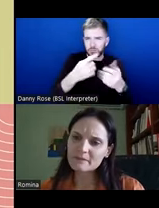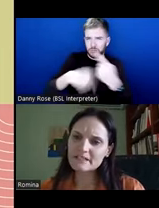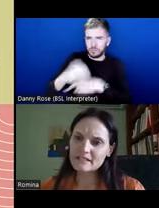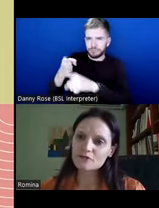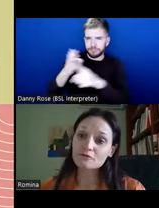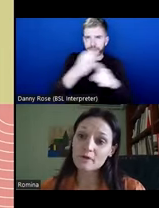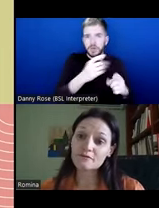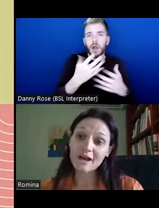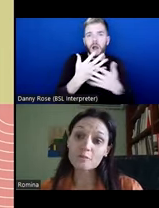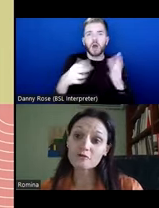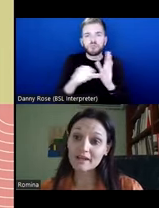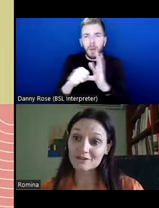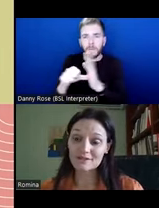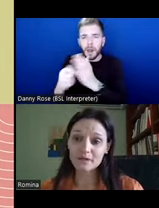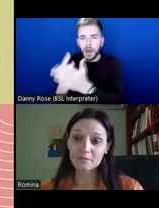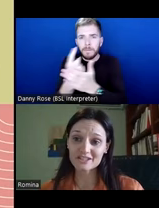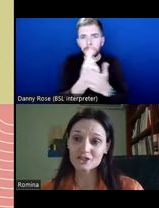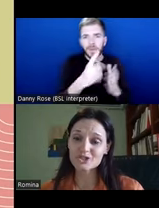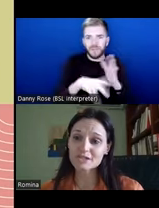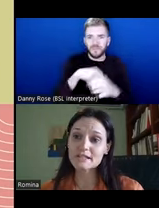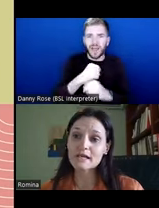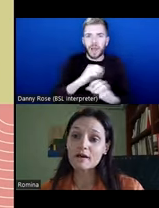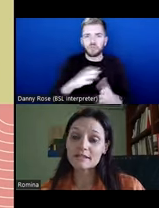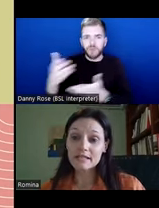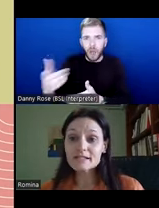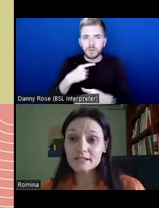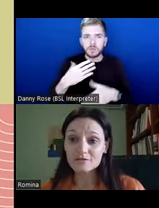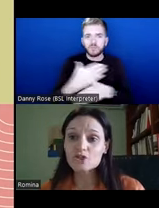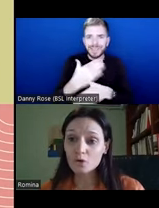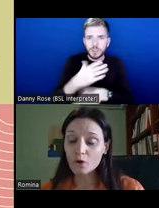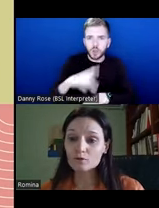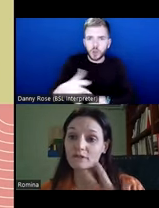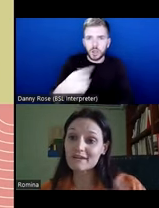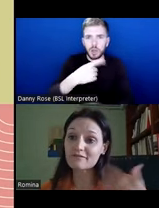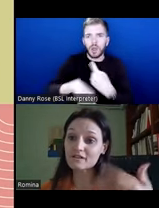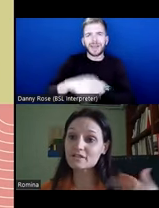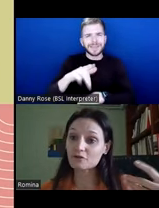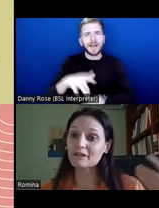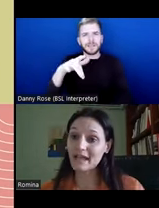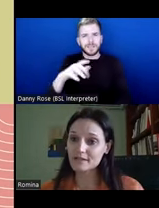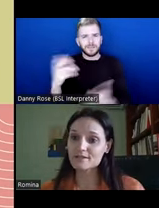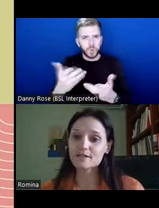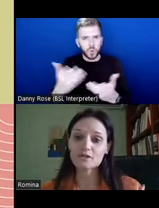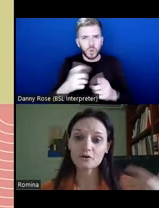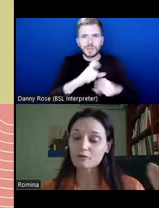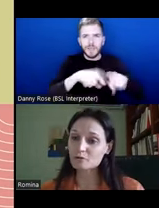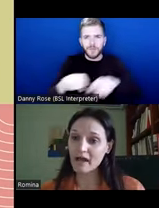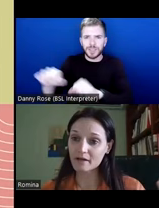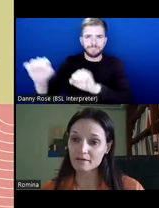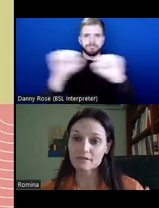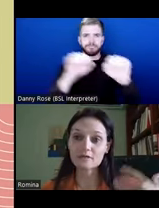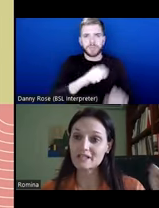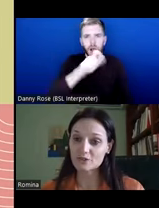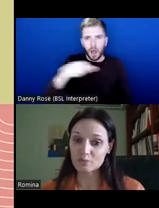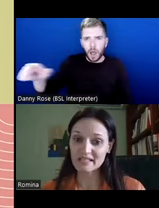problematization of whether VAUC providers and practitioners are sensitive to the diversity of their clients, to their cultural